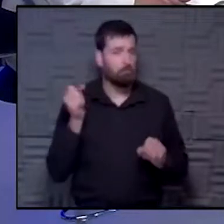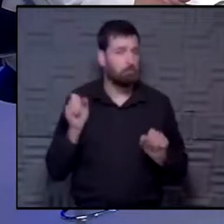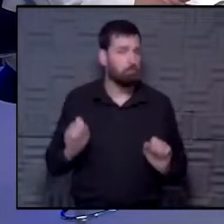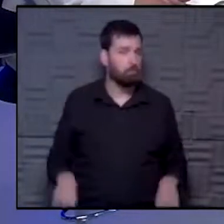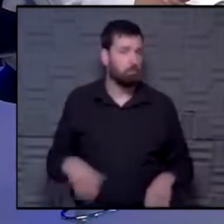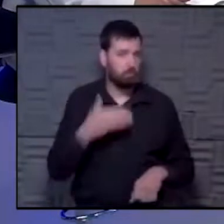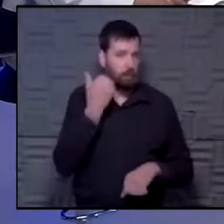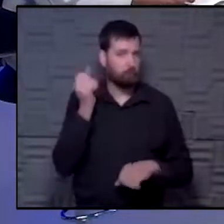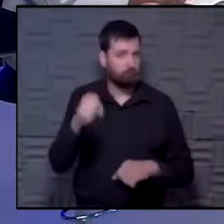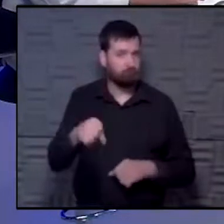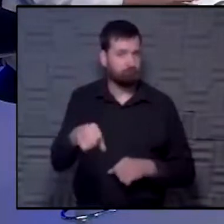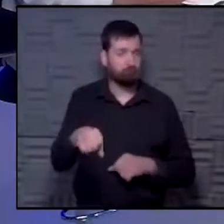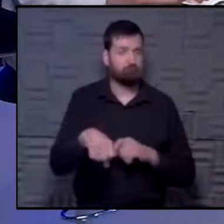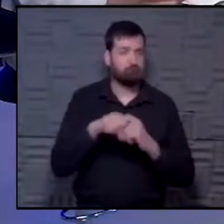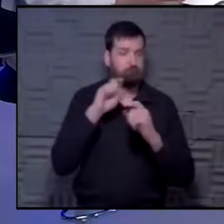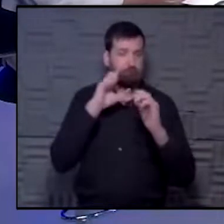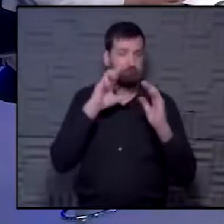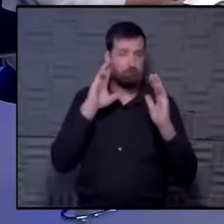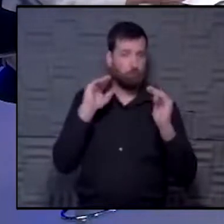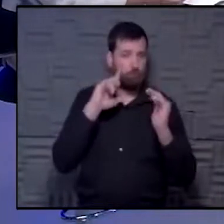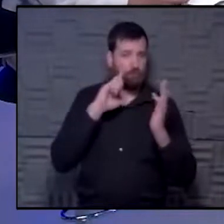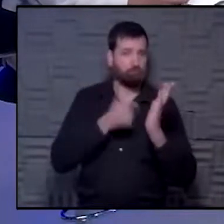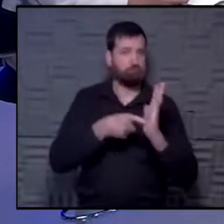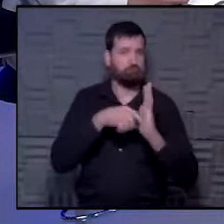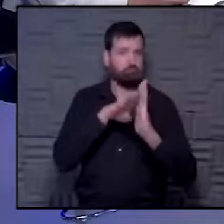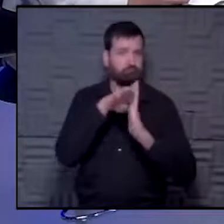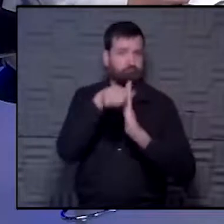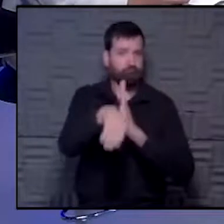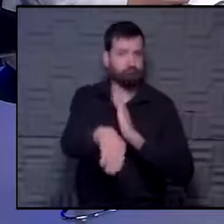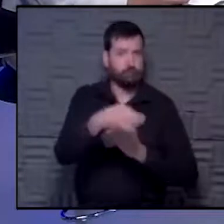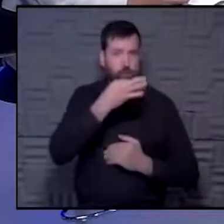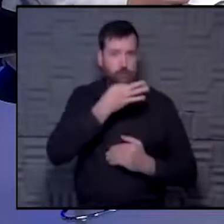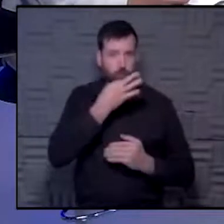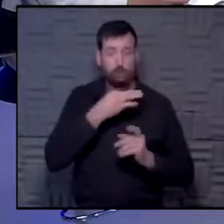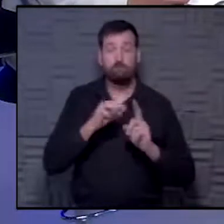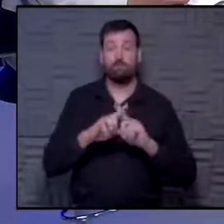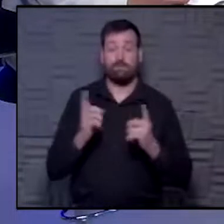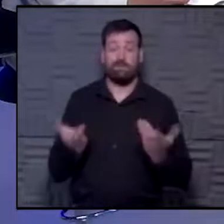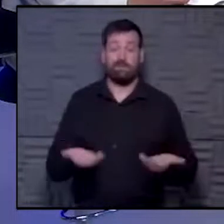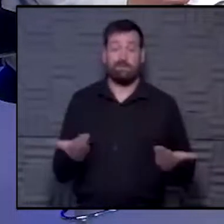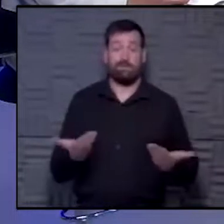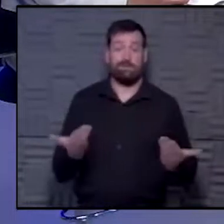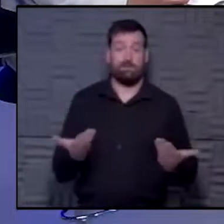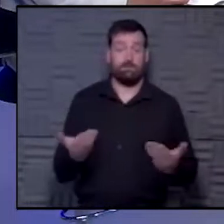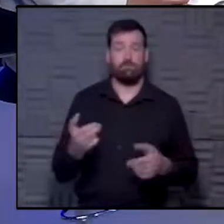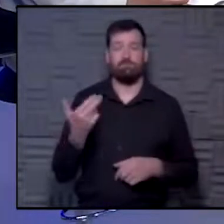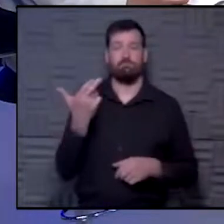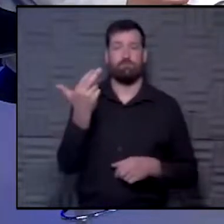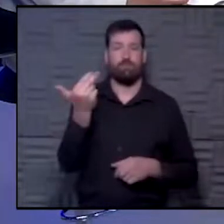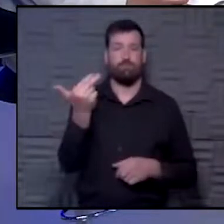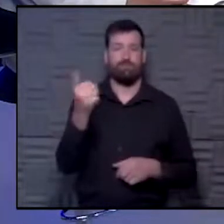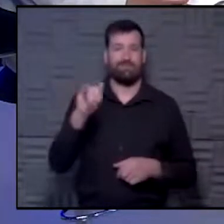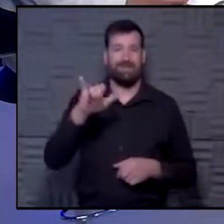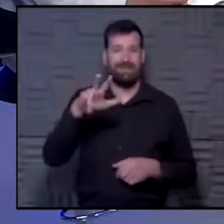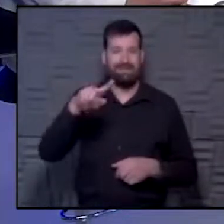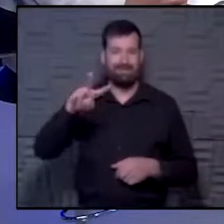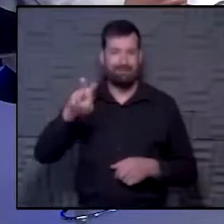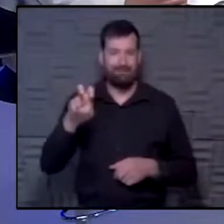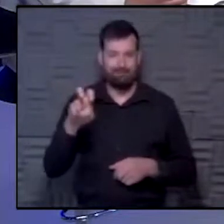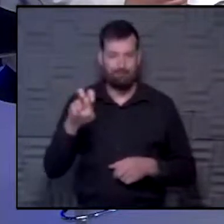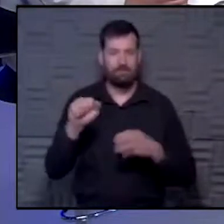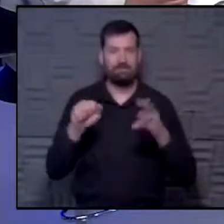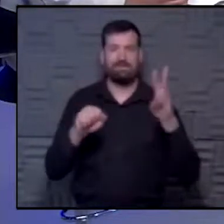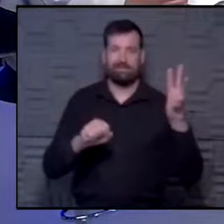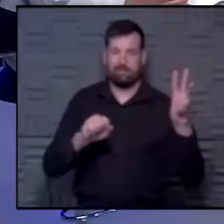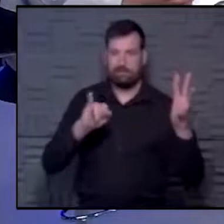Hopefully, we'll start to see that downward trend. But here in the hospital, we have 13 active infections with